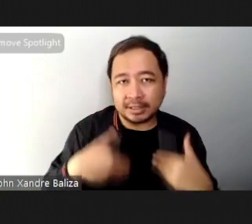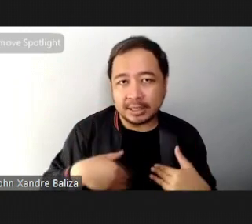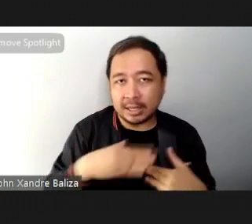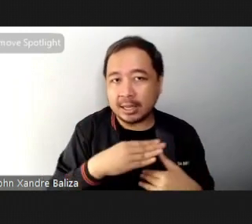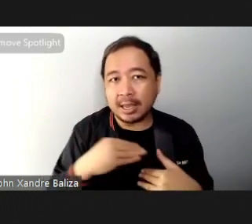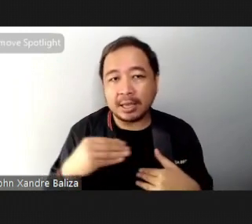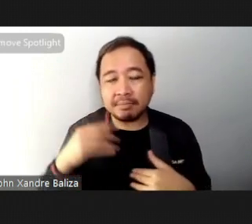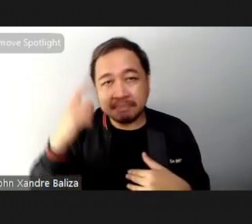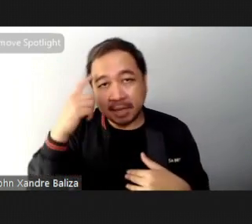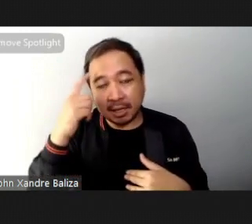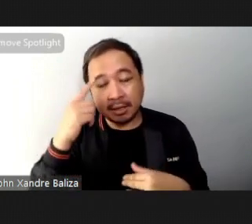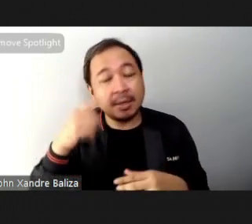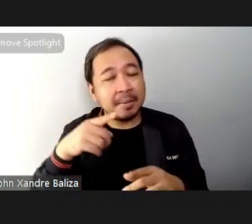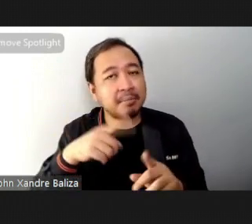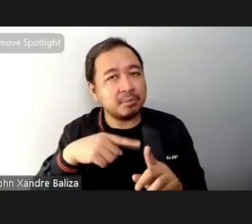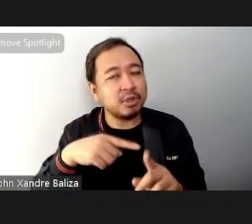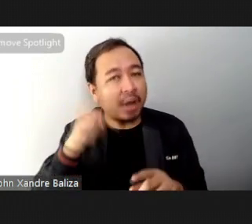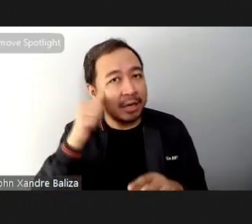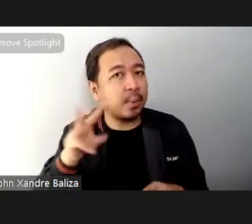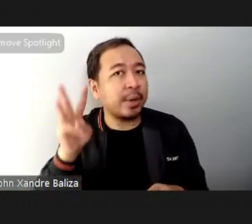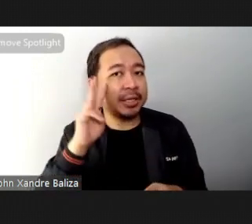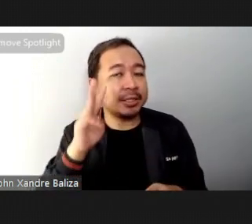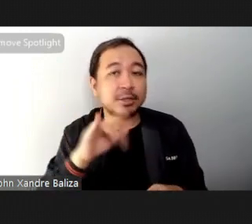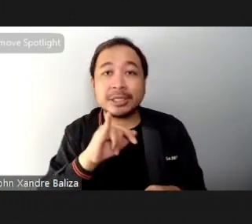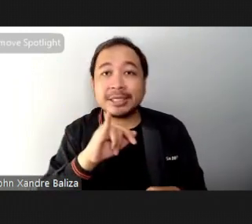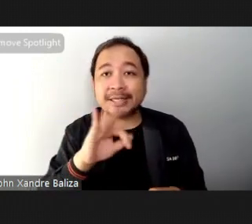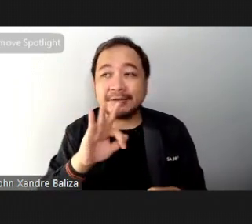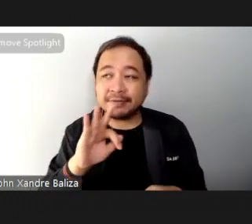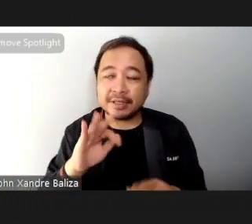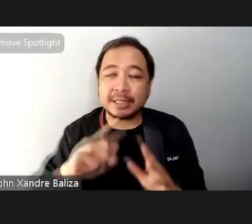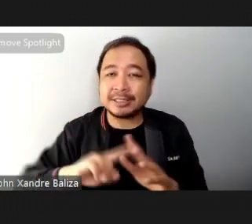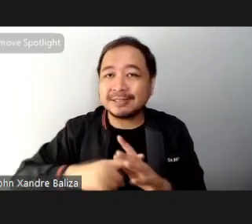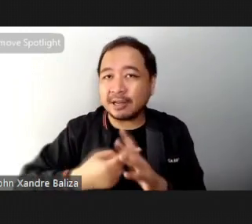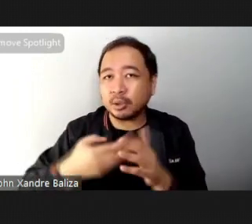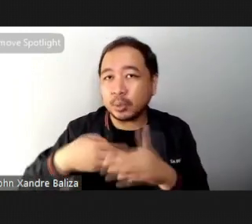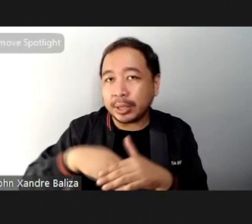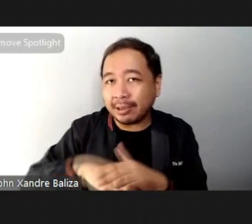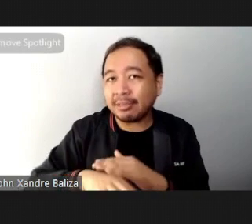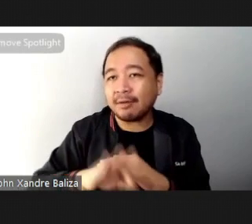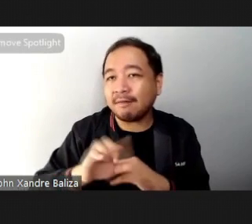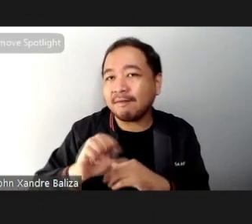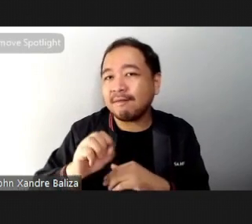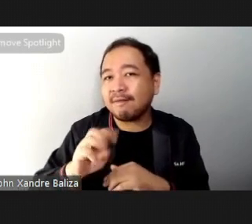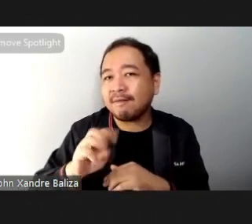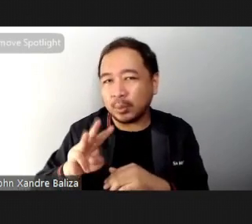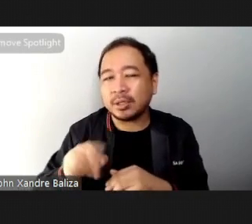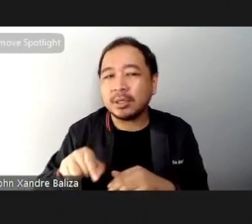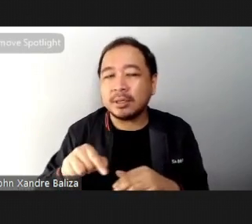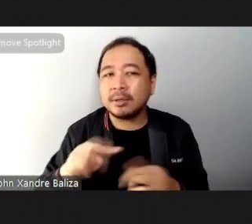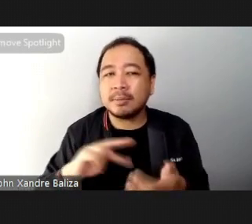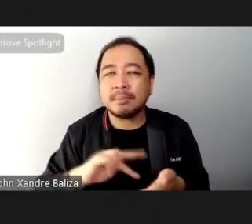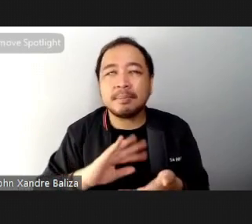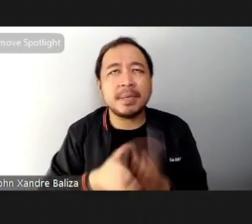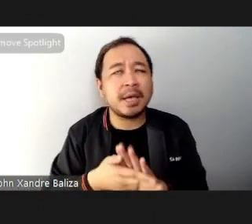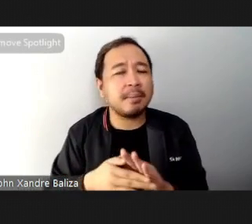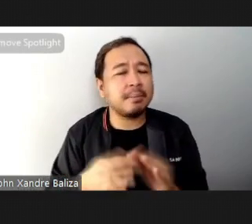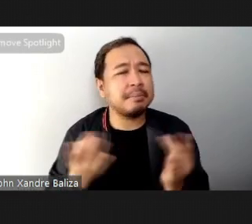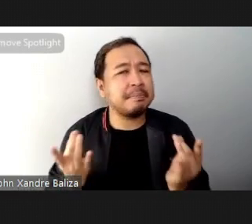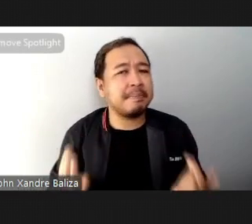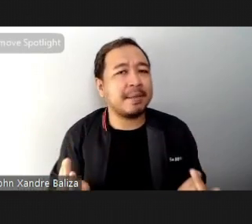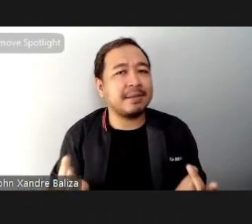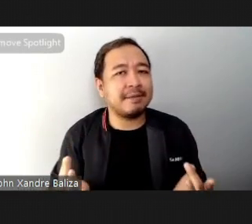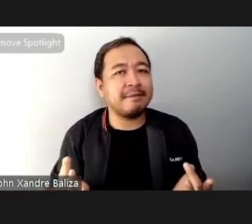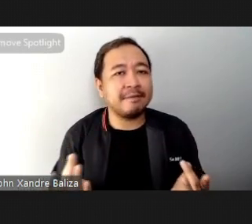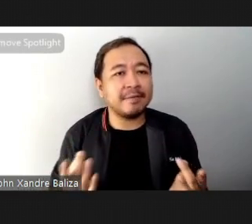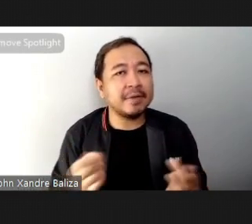when you get into the flow or get into the zone per se ROKRO becomes meditative believe me you have